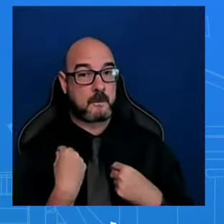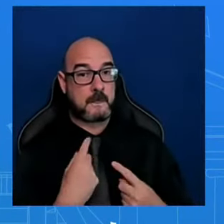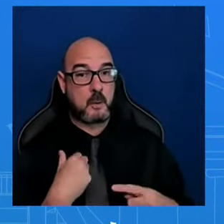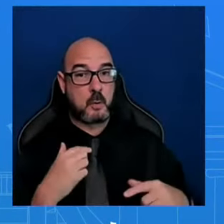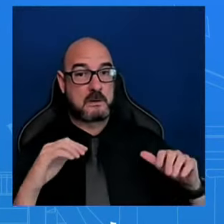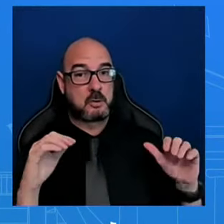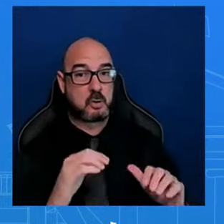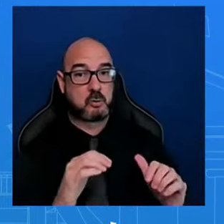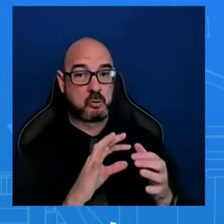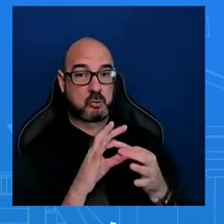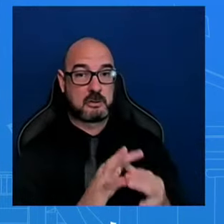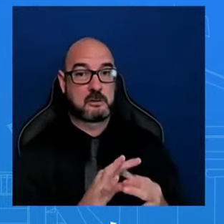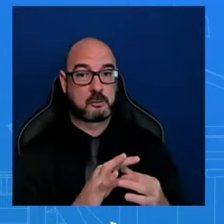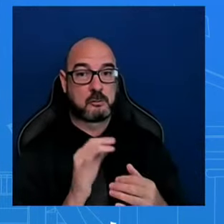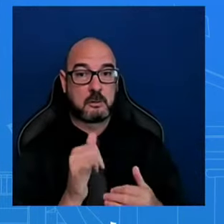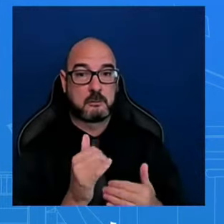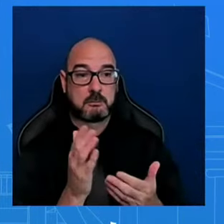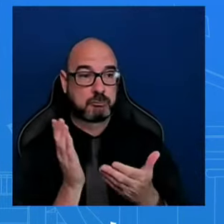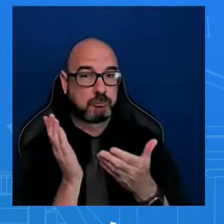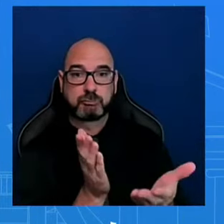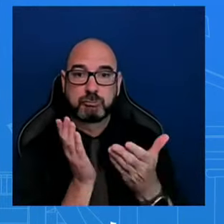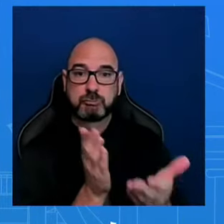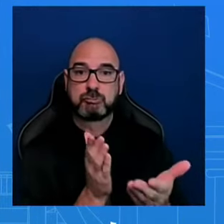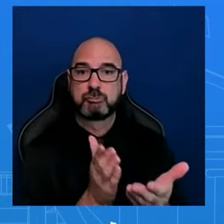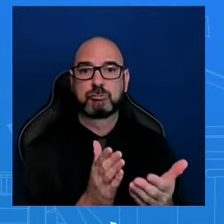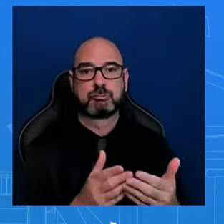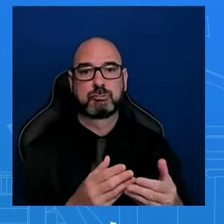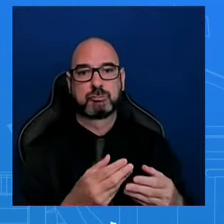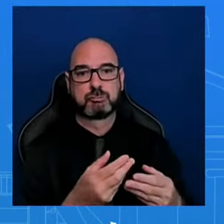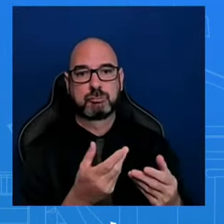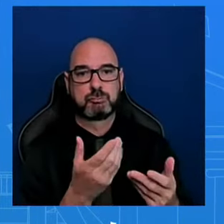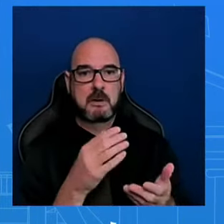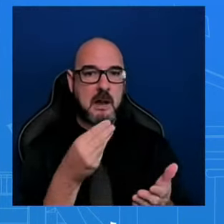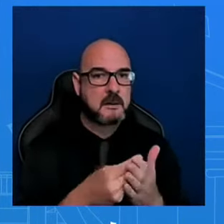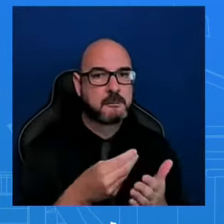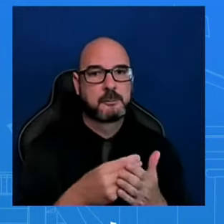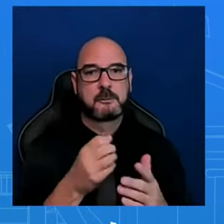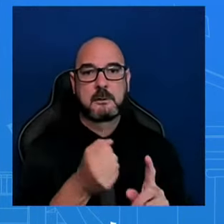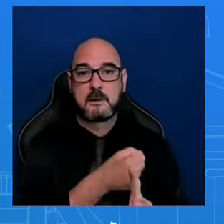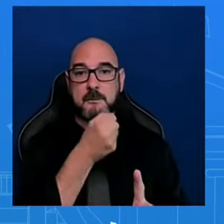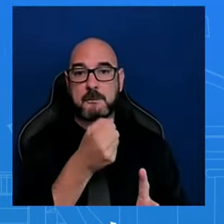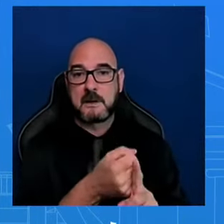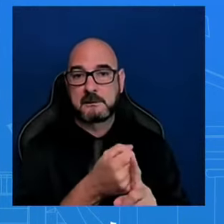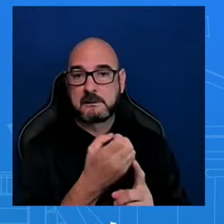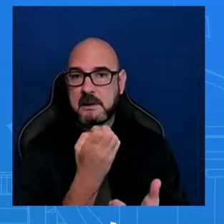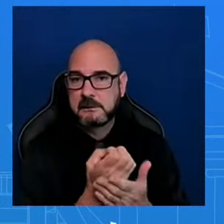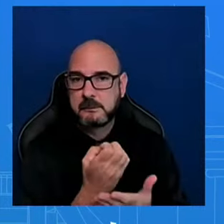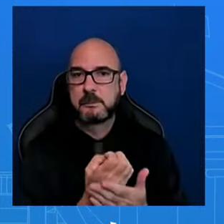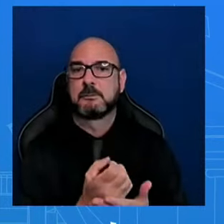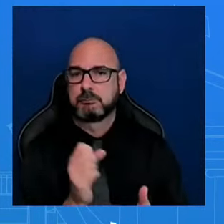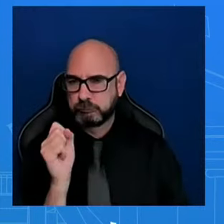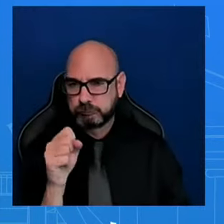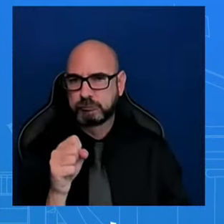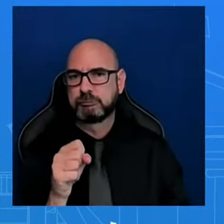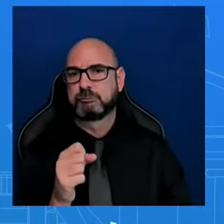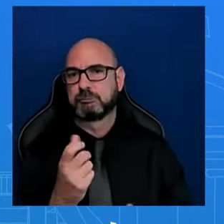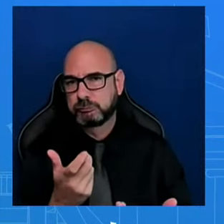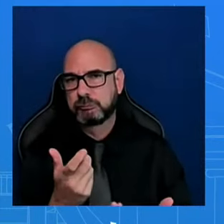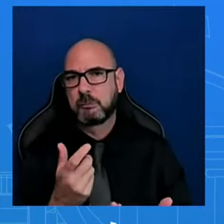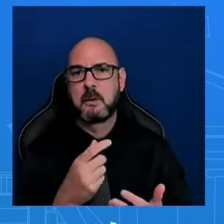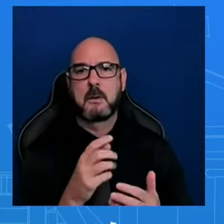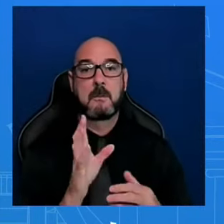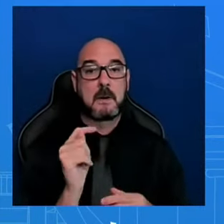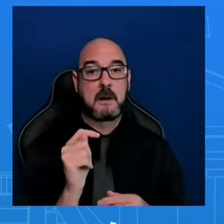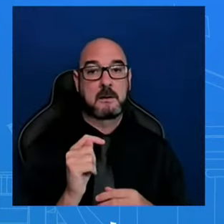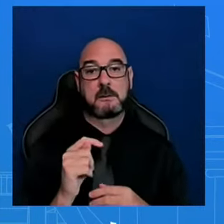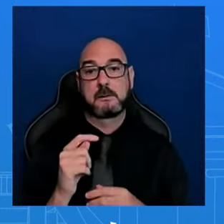the potential economic impact. The President's Supply Chain Distribution Task Force has convened multiple times at this point to analyze the impact